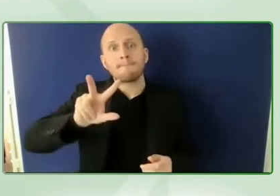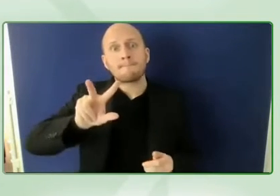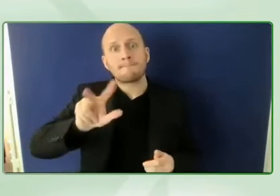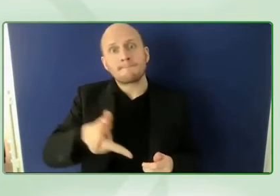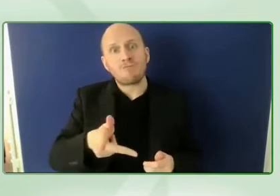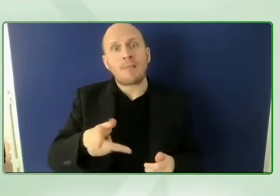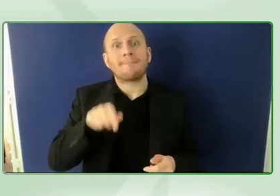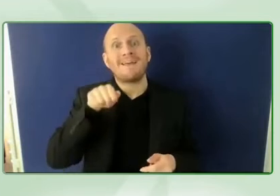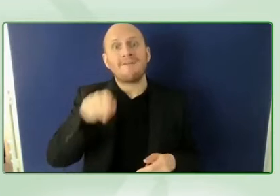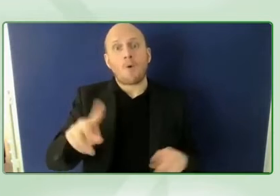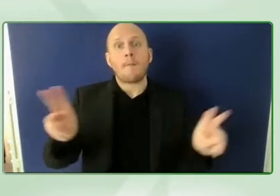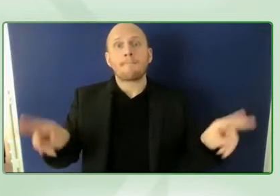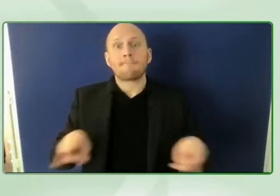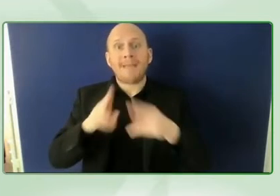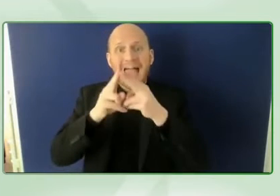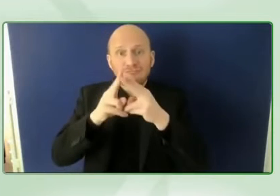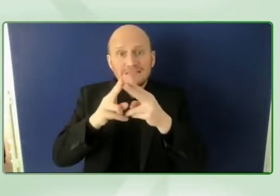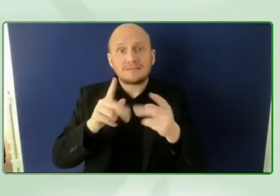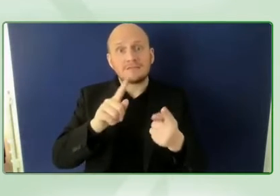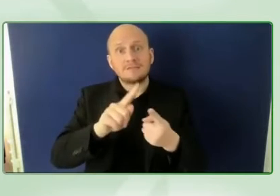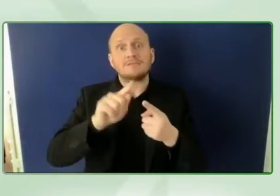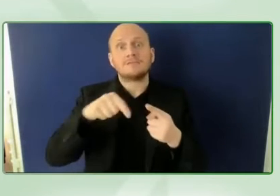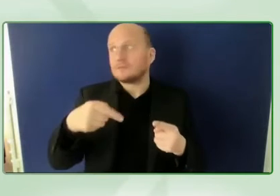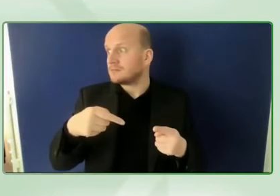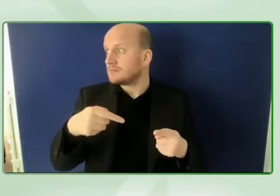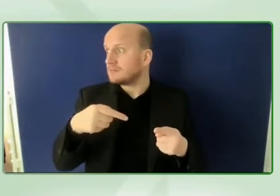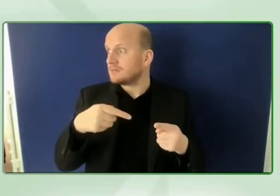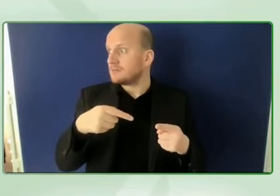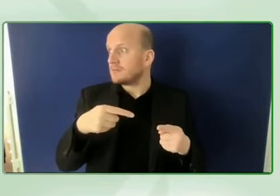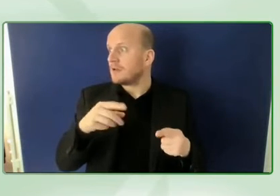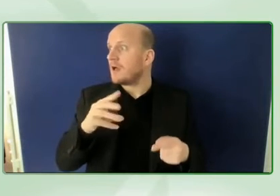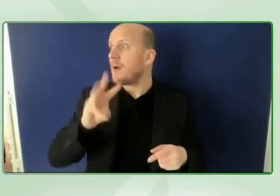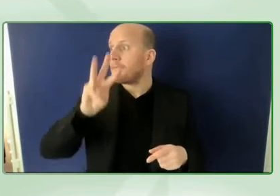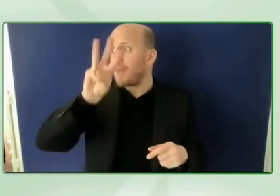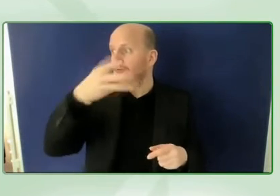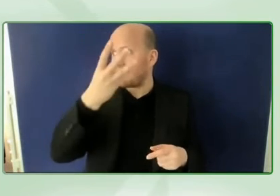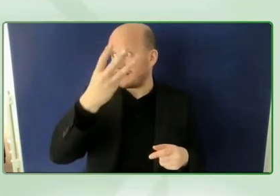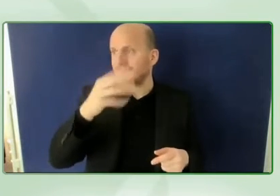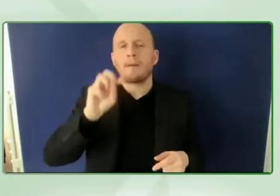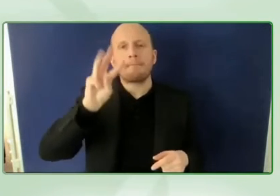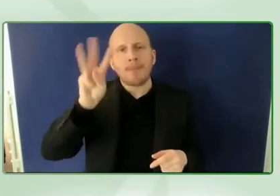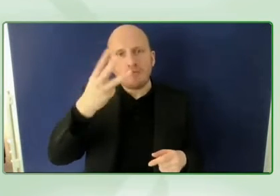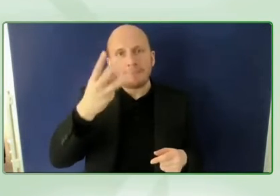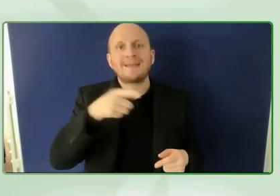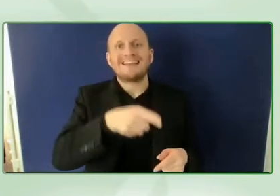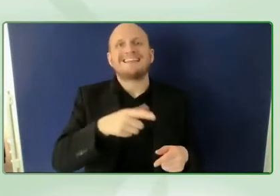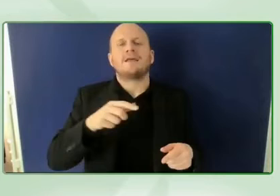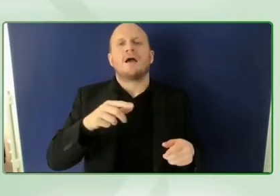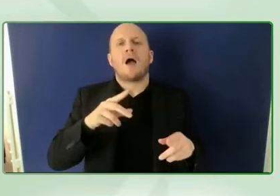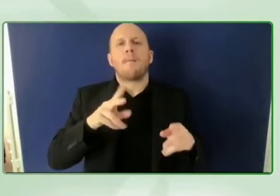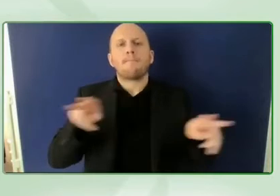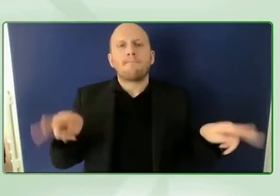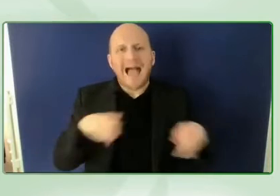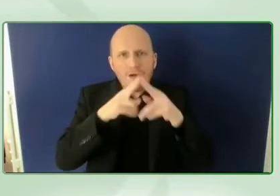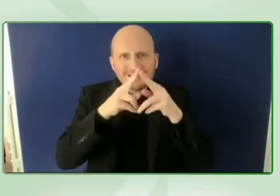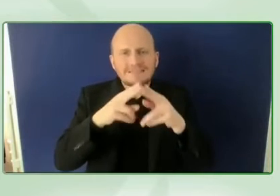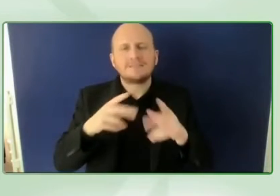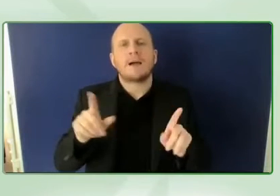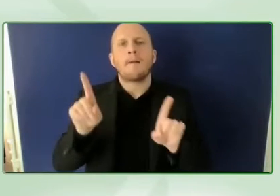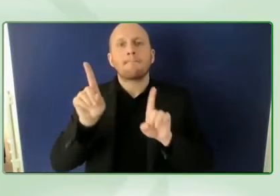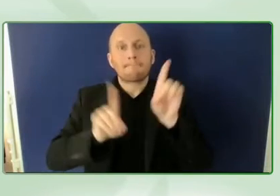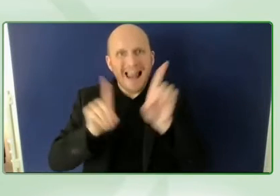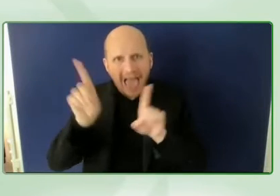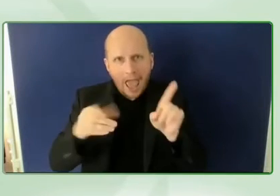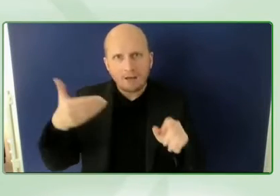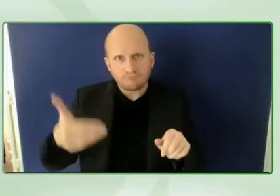milan in 2026 and la in 2028 and we'll focus on different strands of the campaign so in paris the campaign will